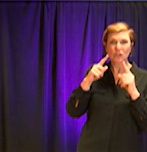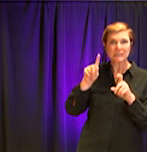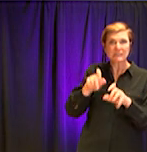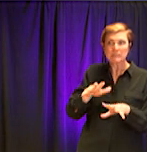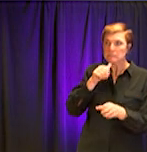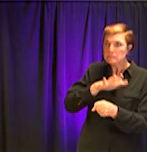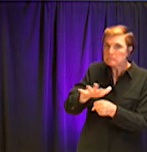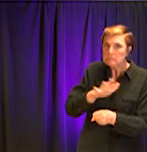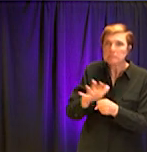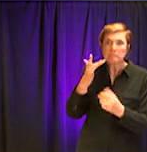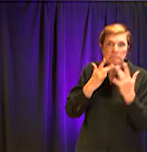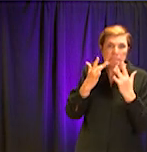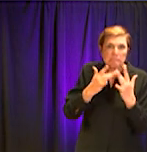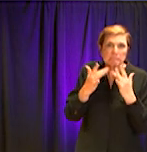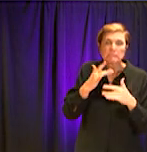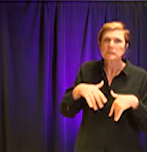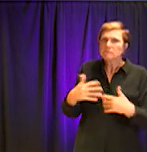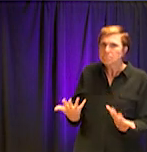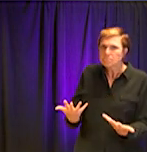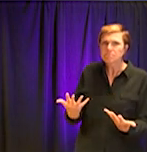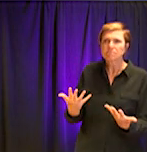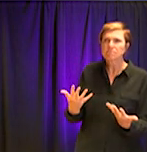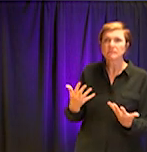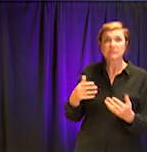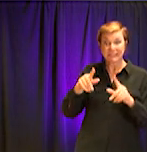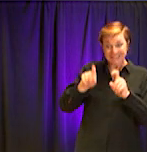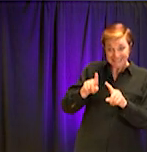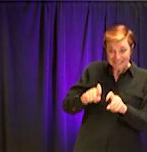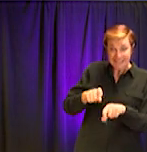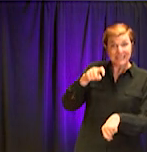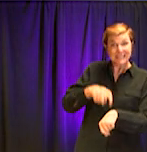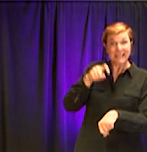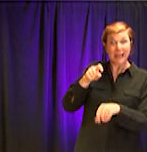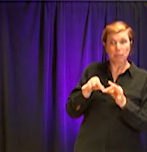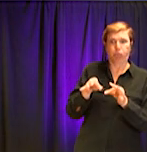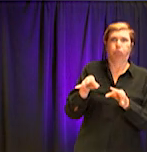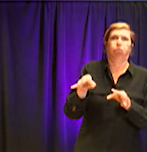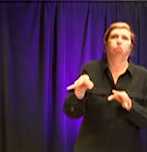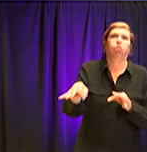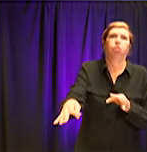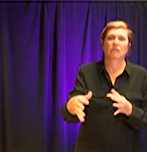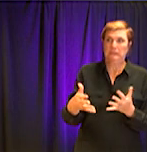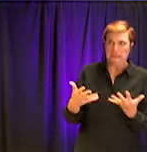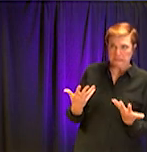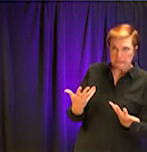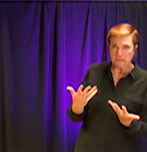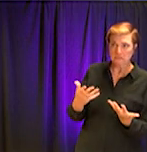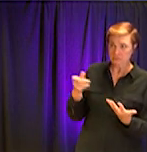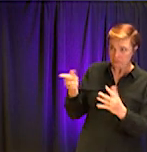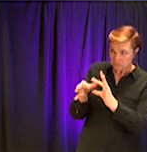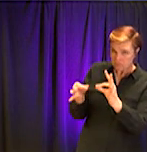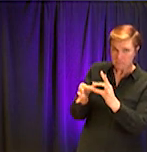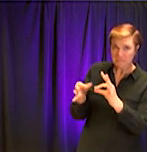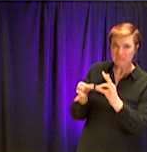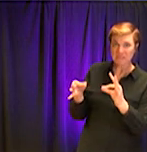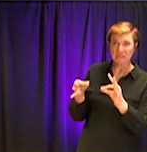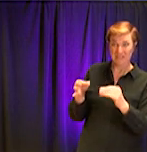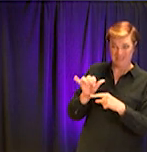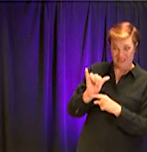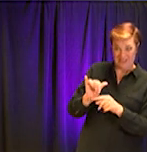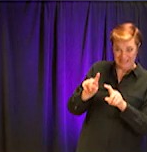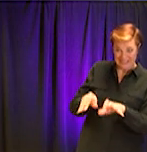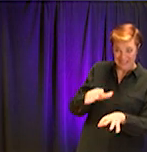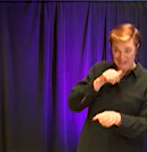States. So I wish you would talk to us some about how that has affected our ability to fight the spread of this virus and